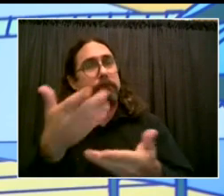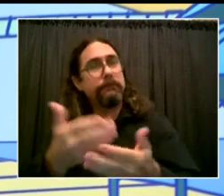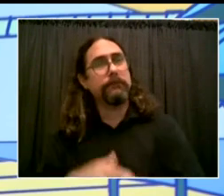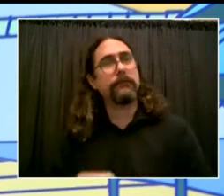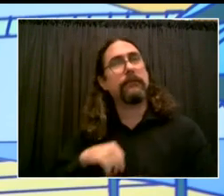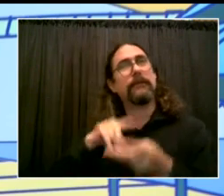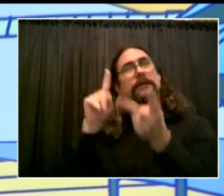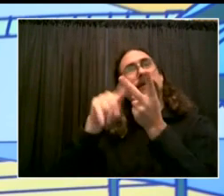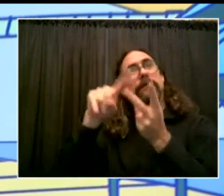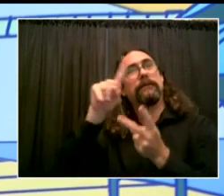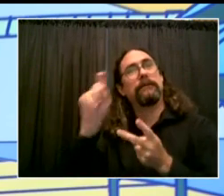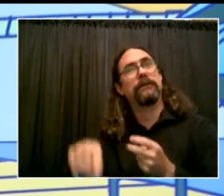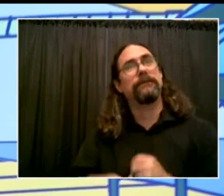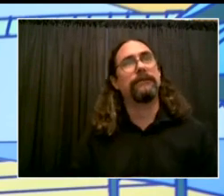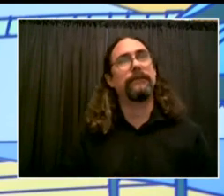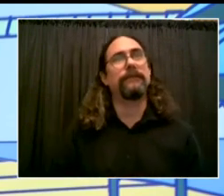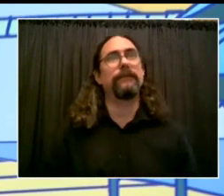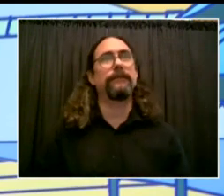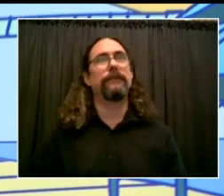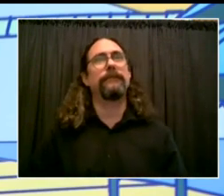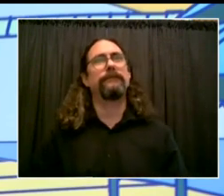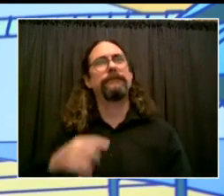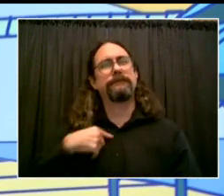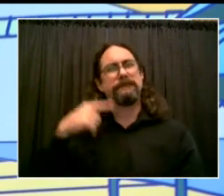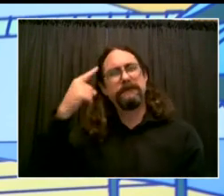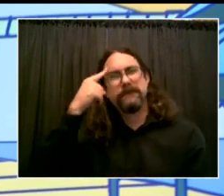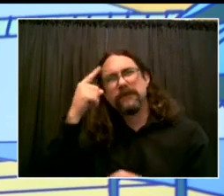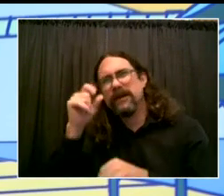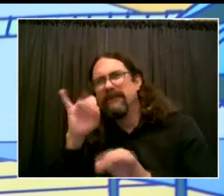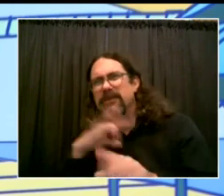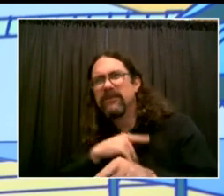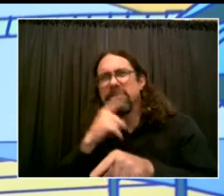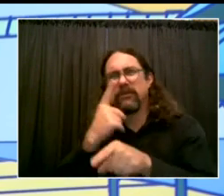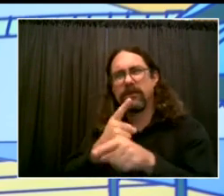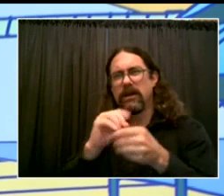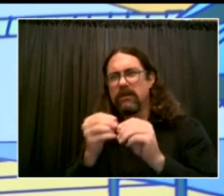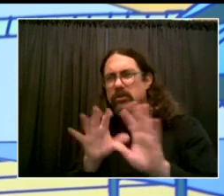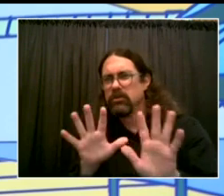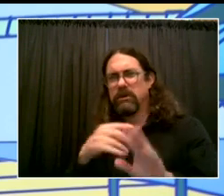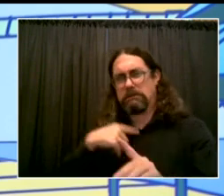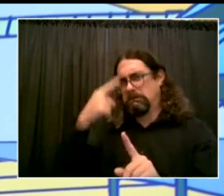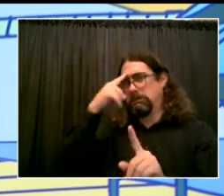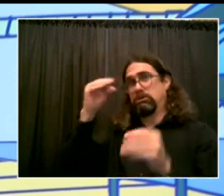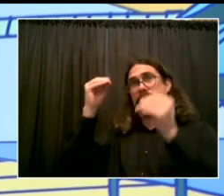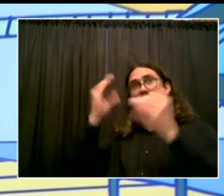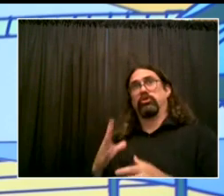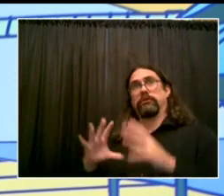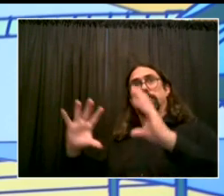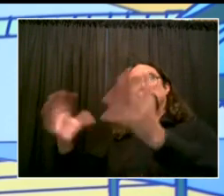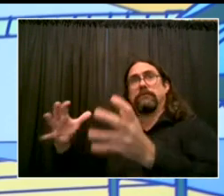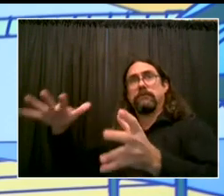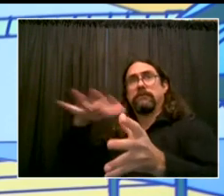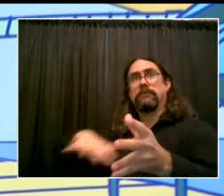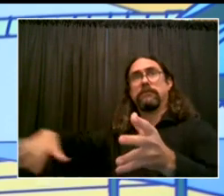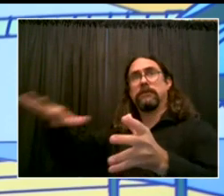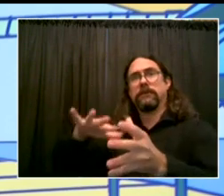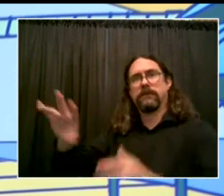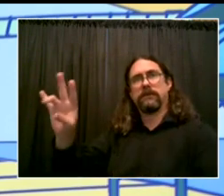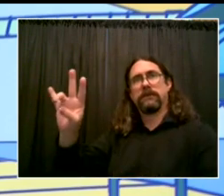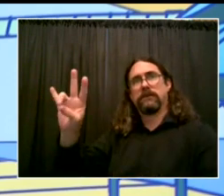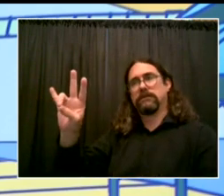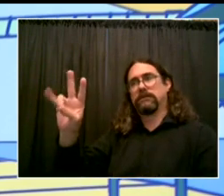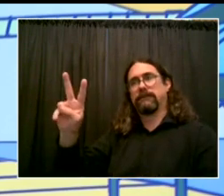correct, 28% aren't vaccinated. So is the school district prepared to possibly lose a quarter of its